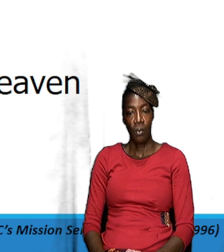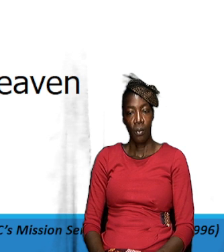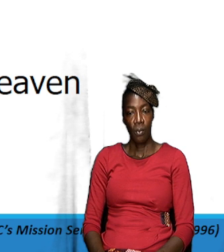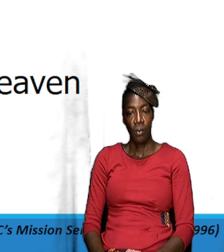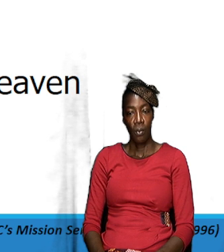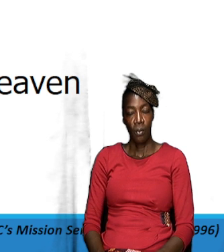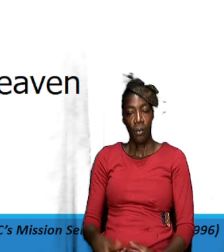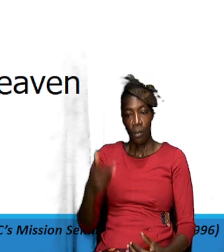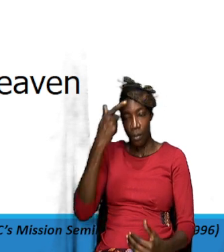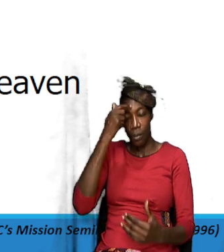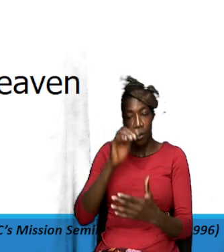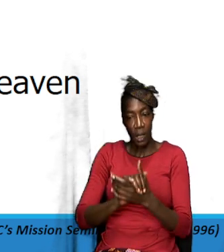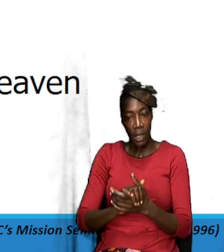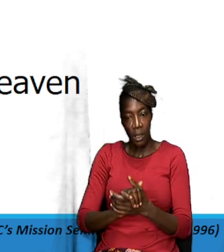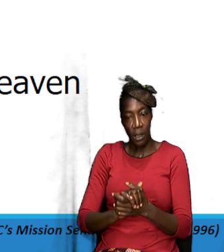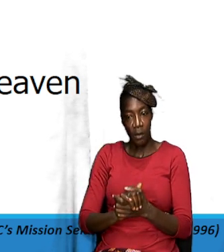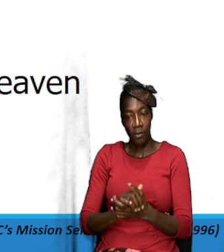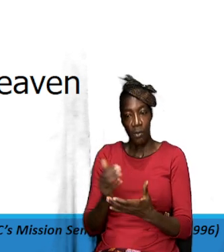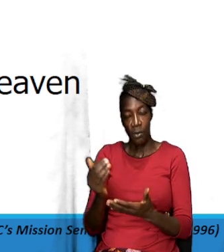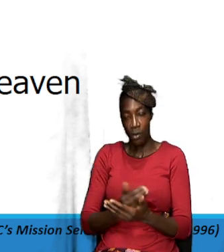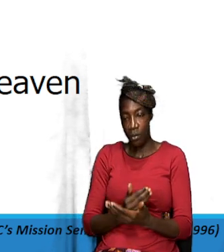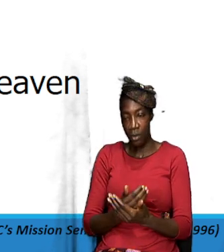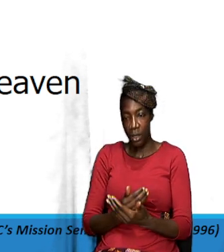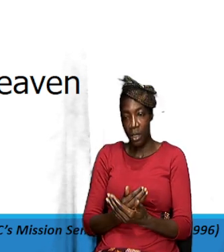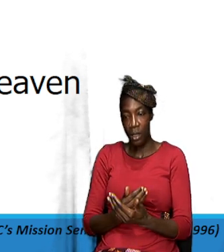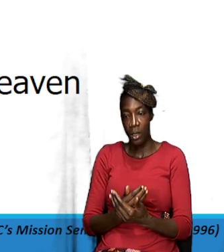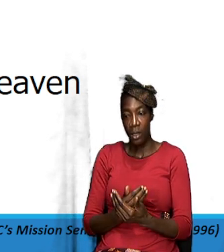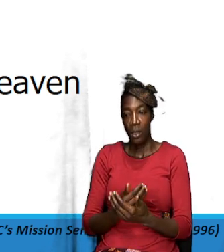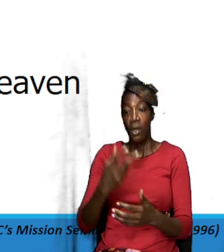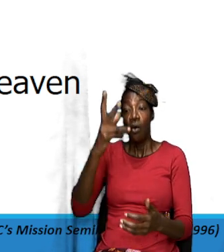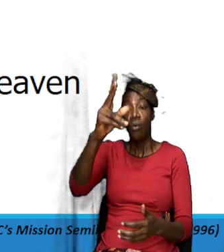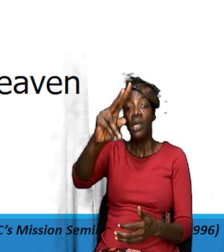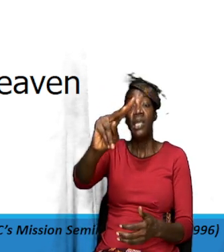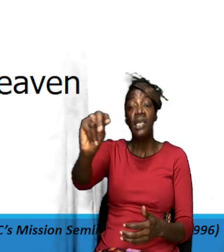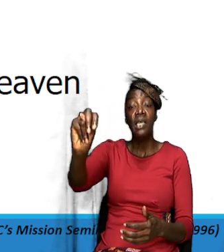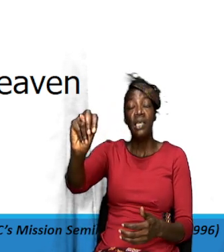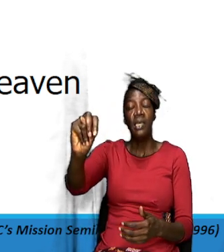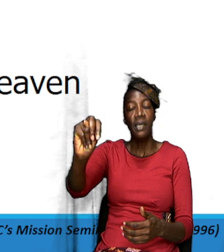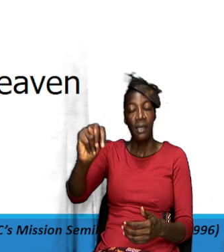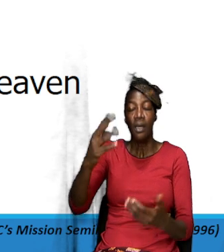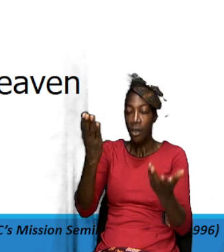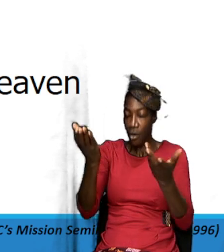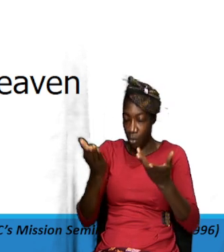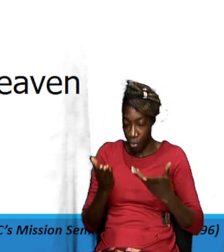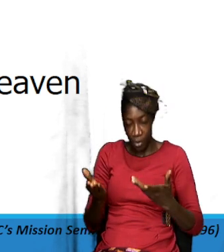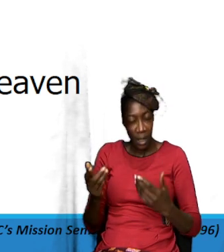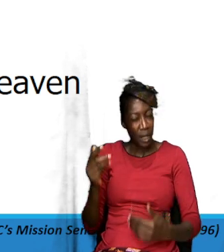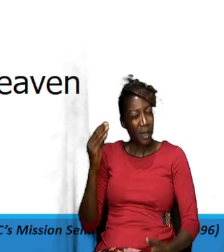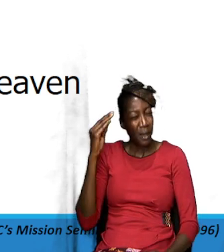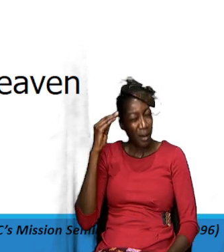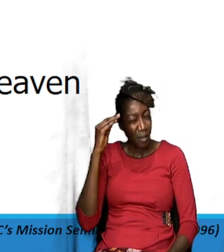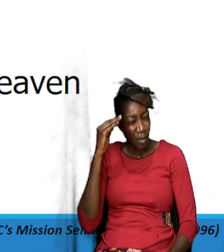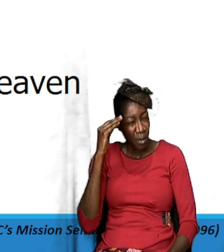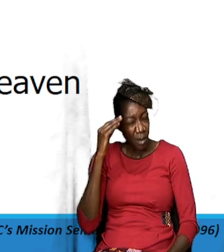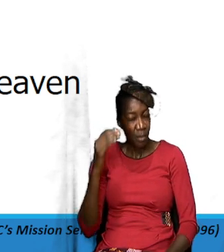I believe it's something that we can all benefit from even if it means us to bring it back to our memory